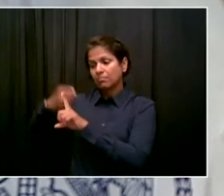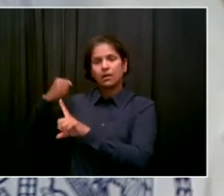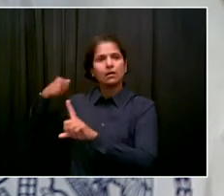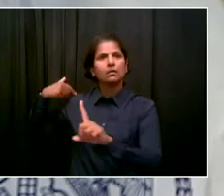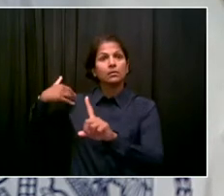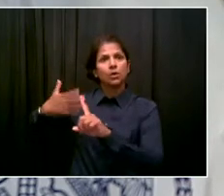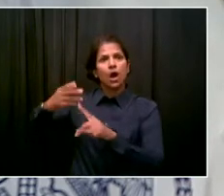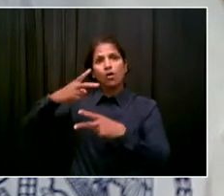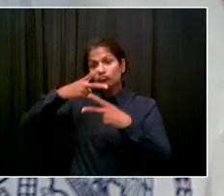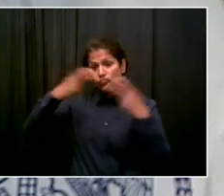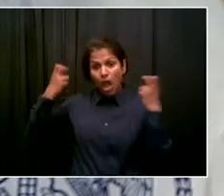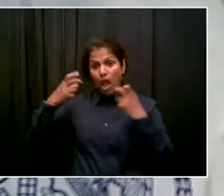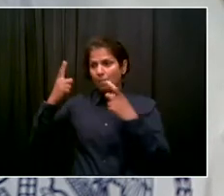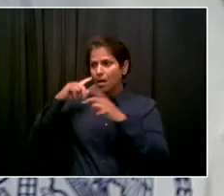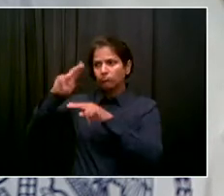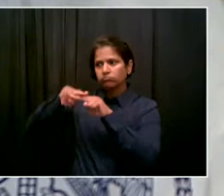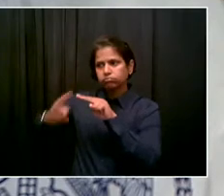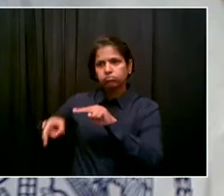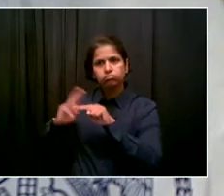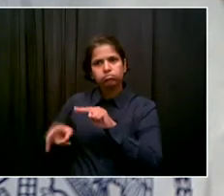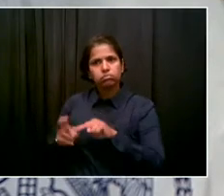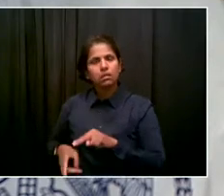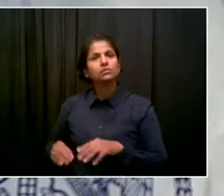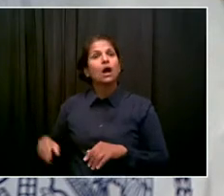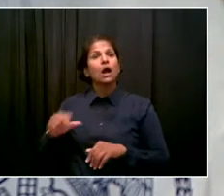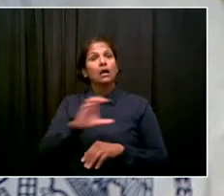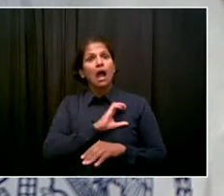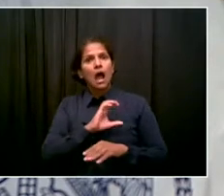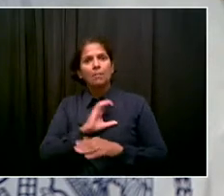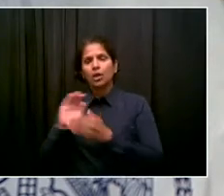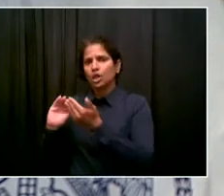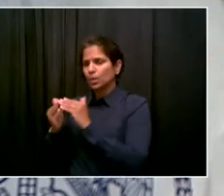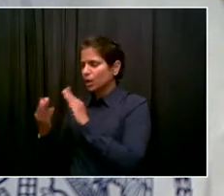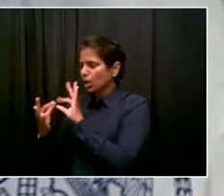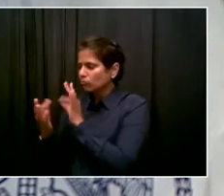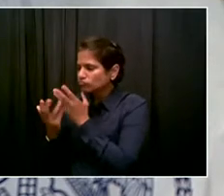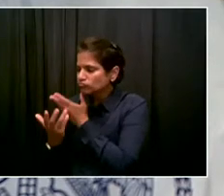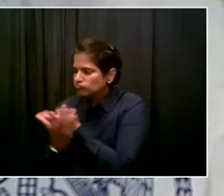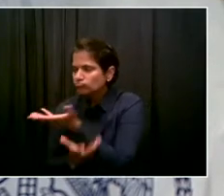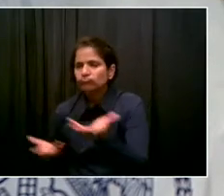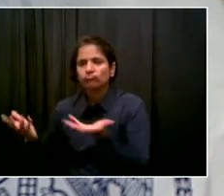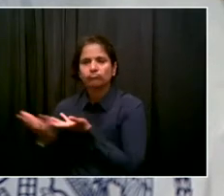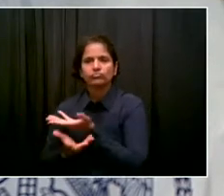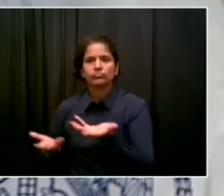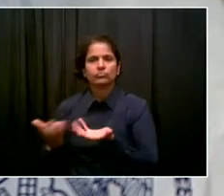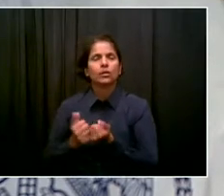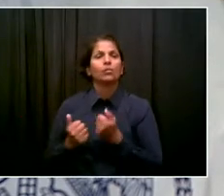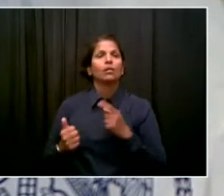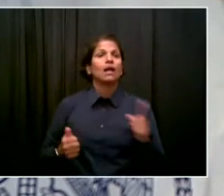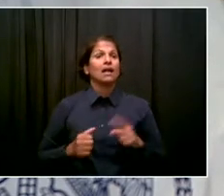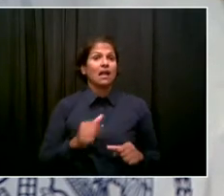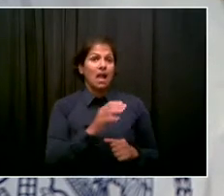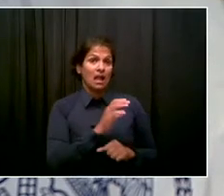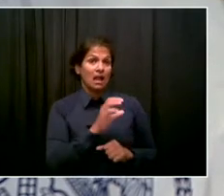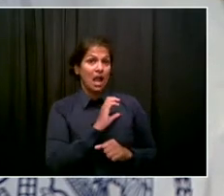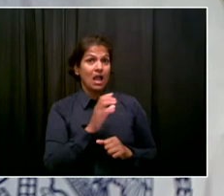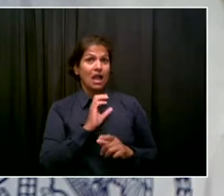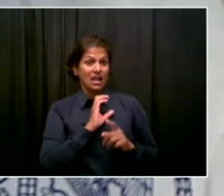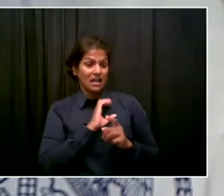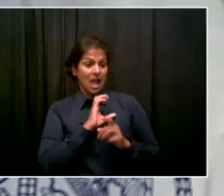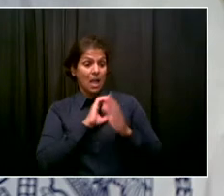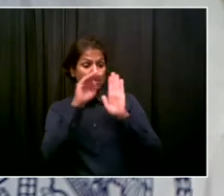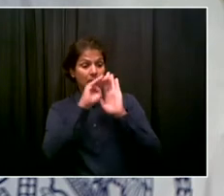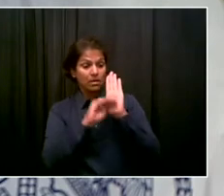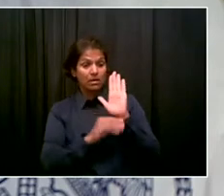series of reforms. That combination worked. We can get back to that. We will stop this gun violence.